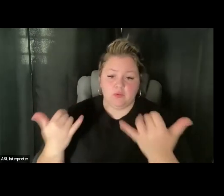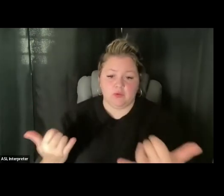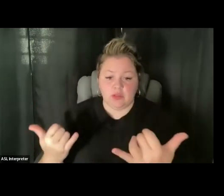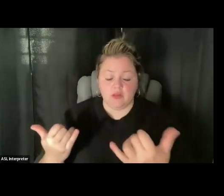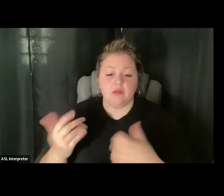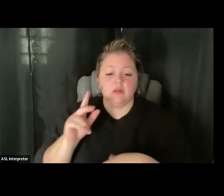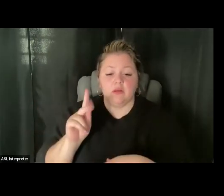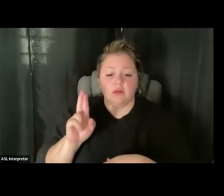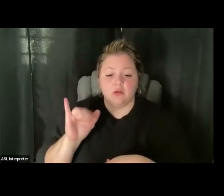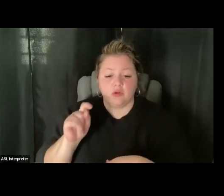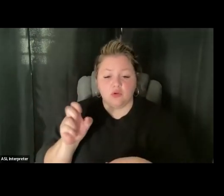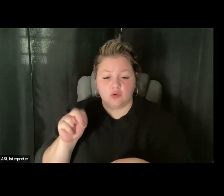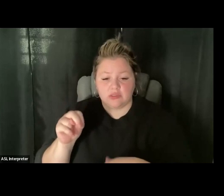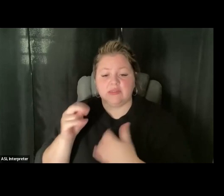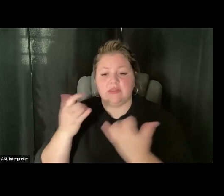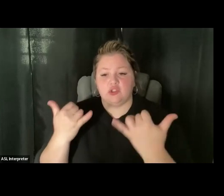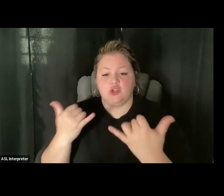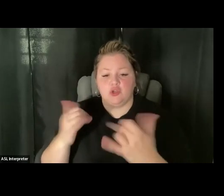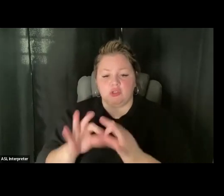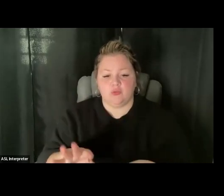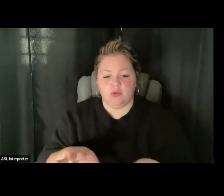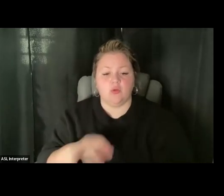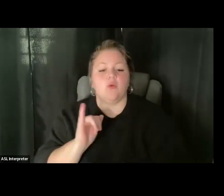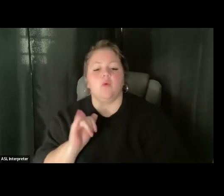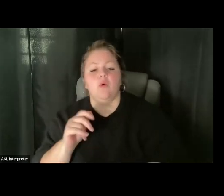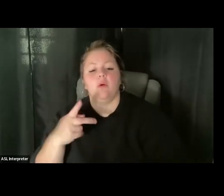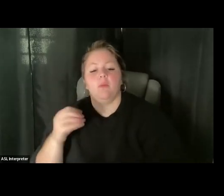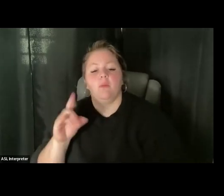Kristen is currently doing, oh, at polling stations.